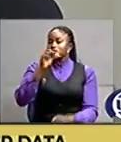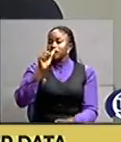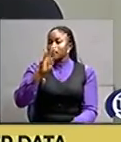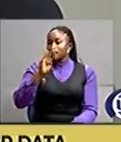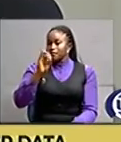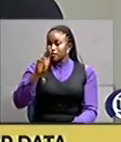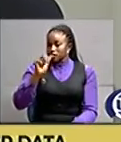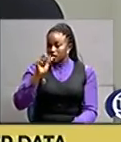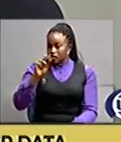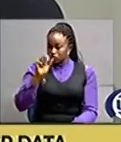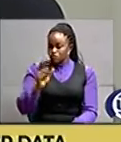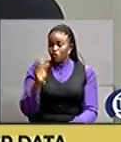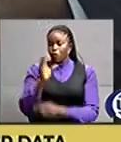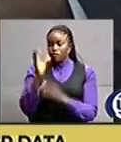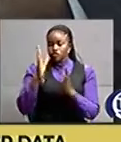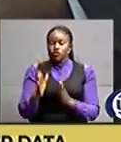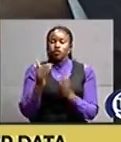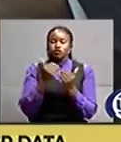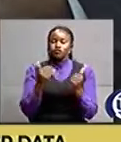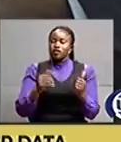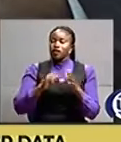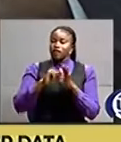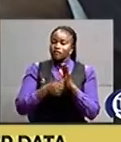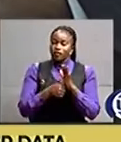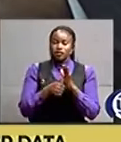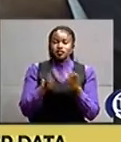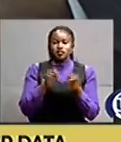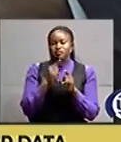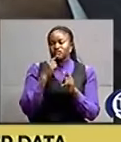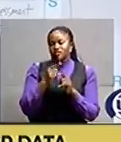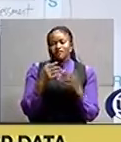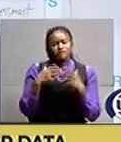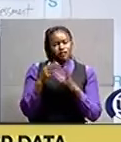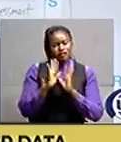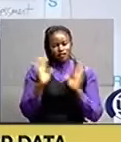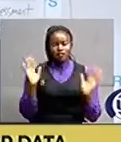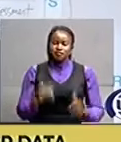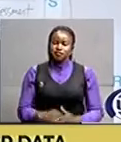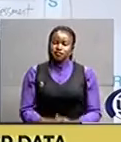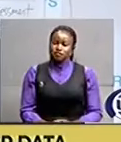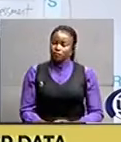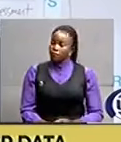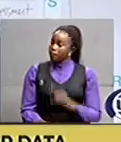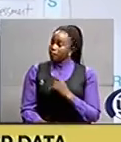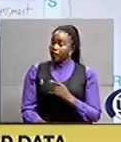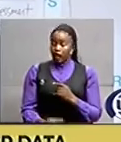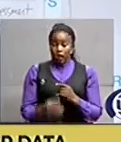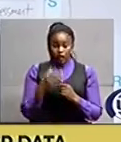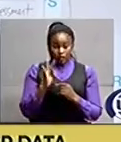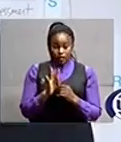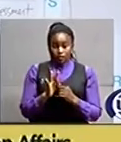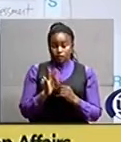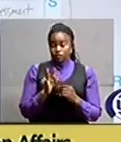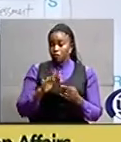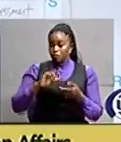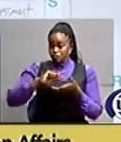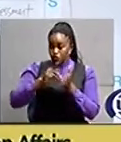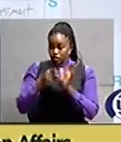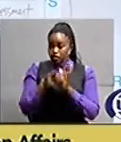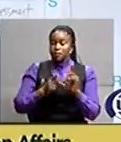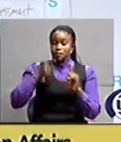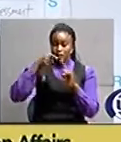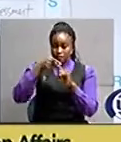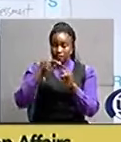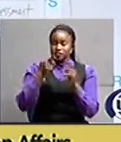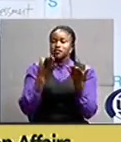Commissioner of Children Affairs, allays such fears. If you don't ever explain the purpose of a project and how